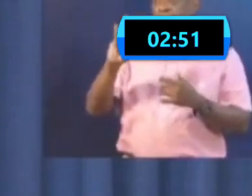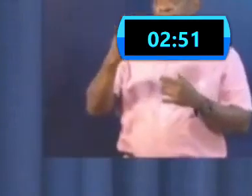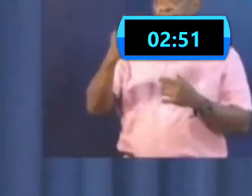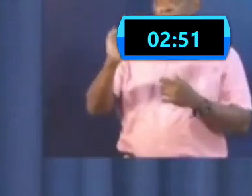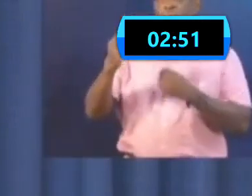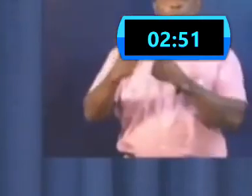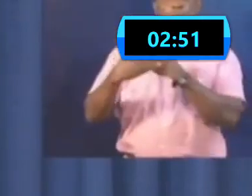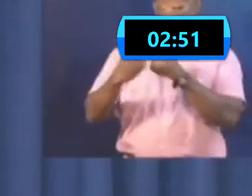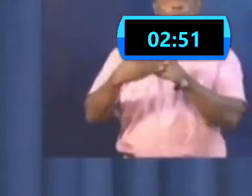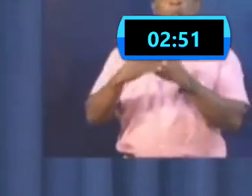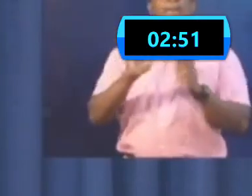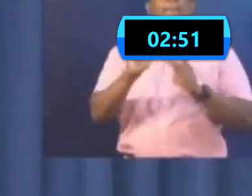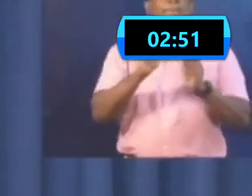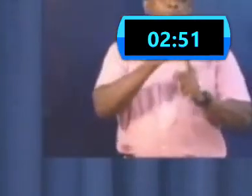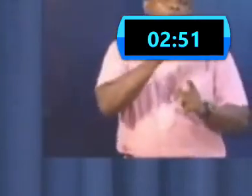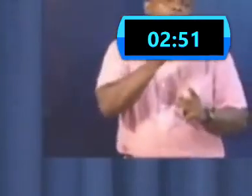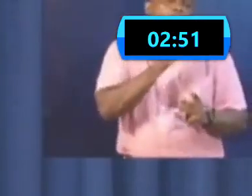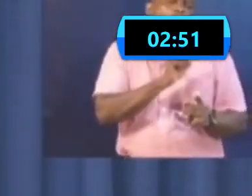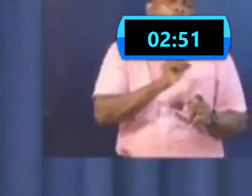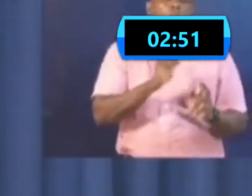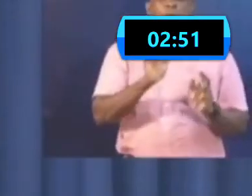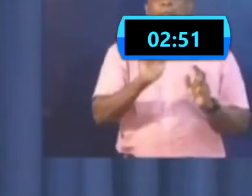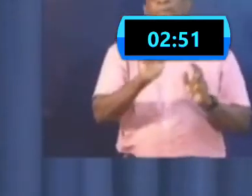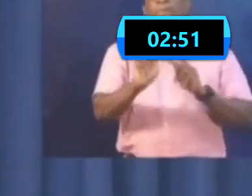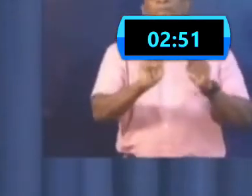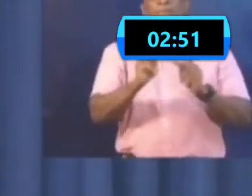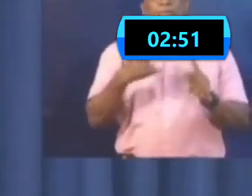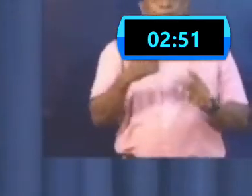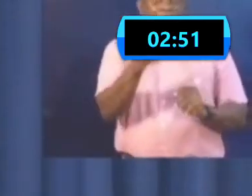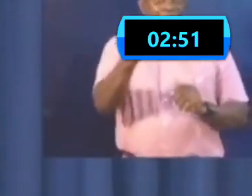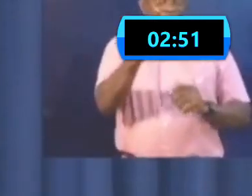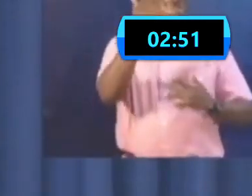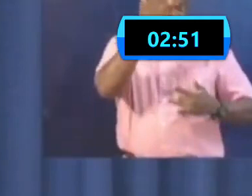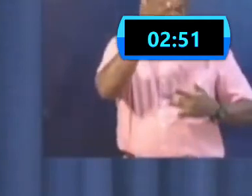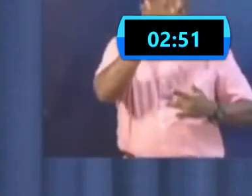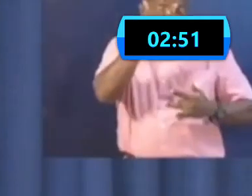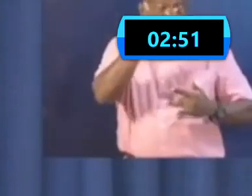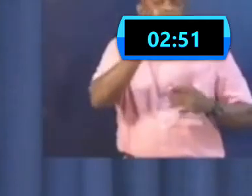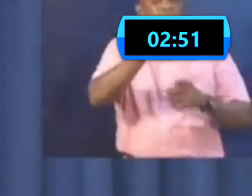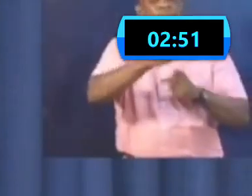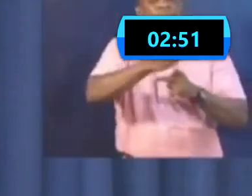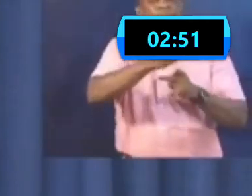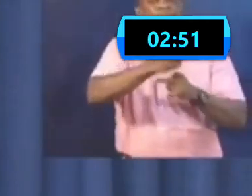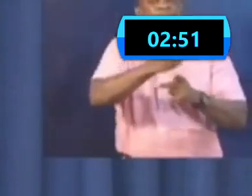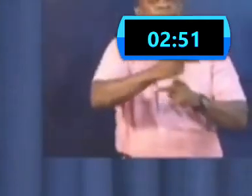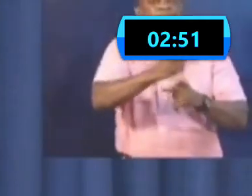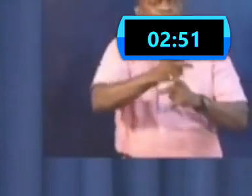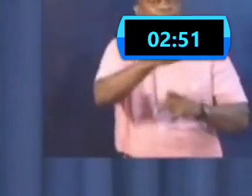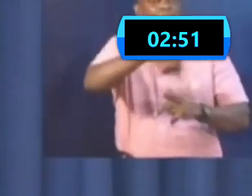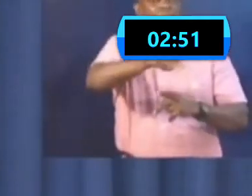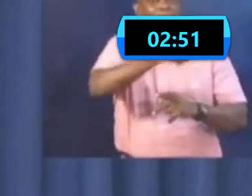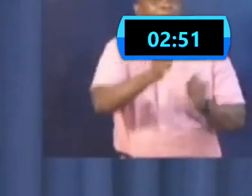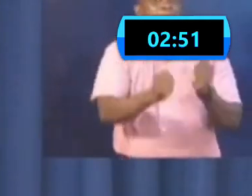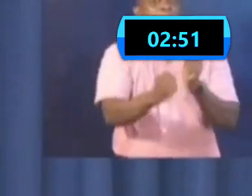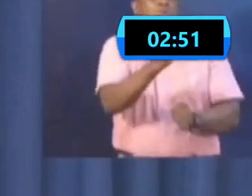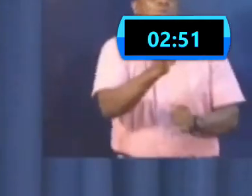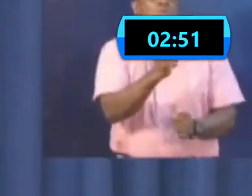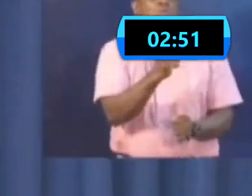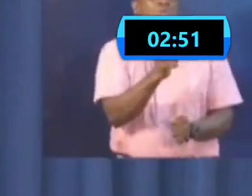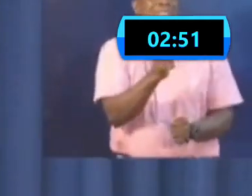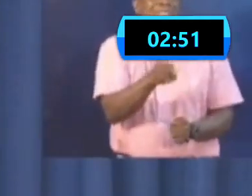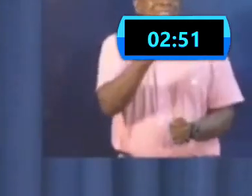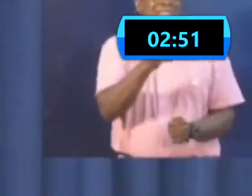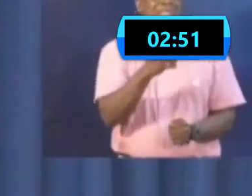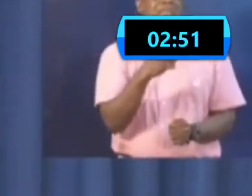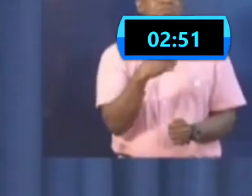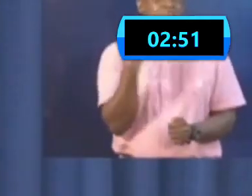underlying health conditions. And we thought then that it may be that those are the ones who were exposed